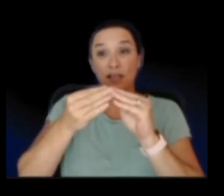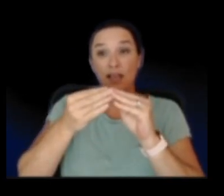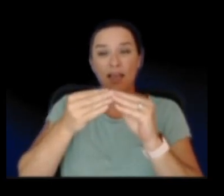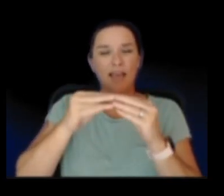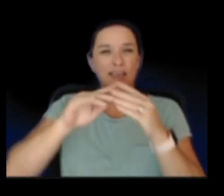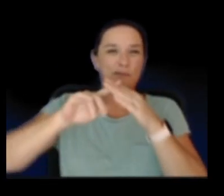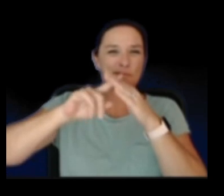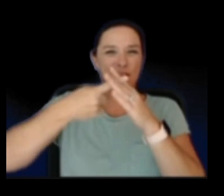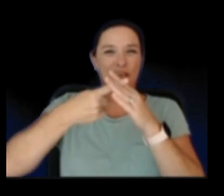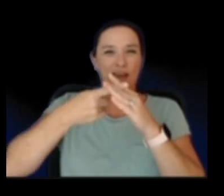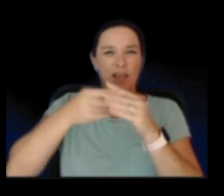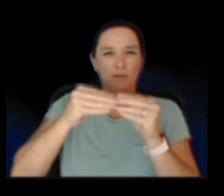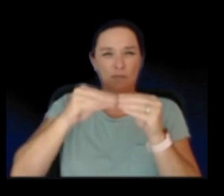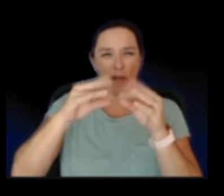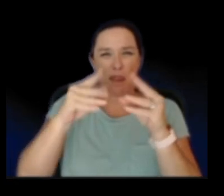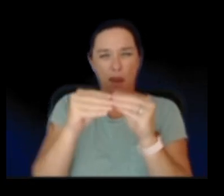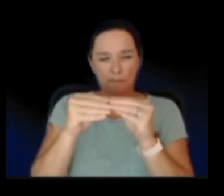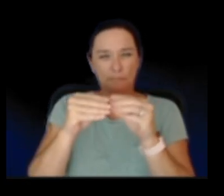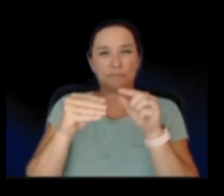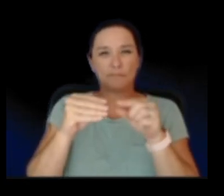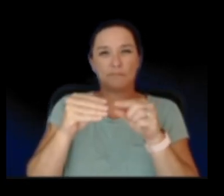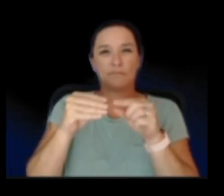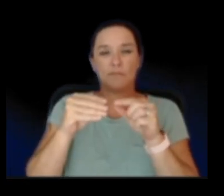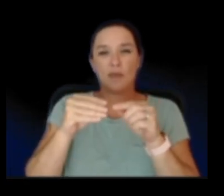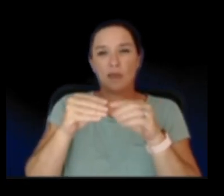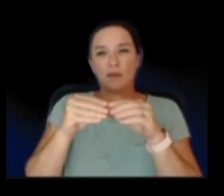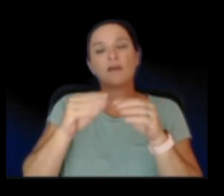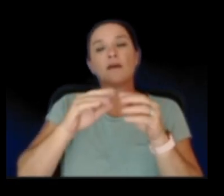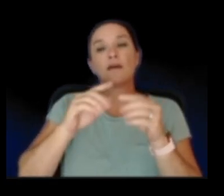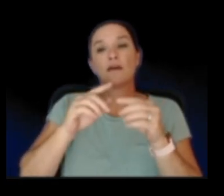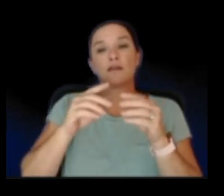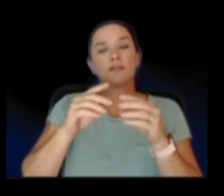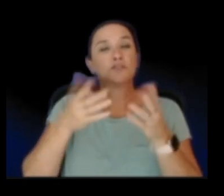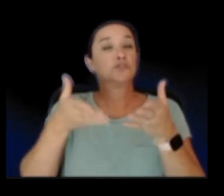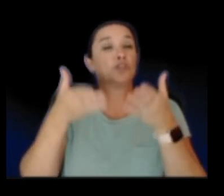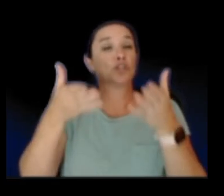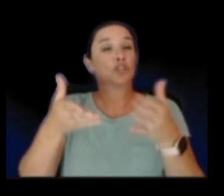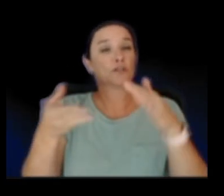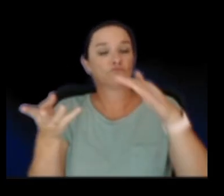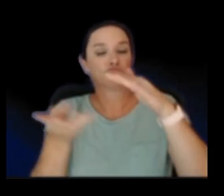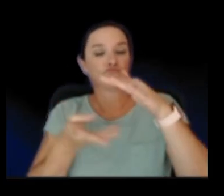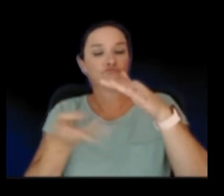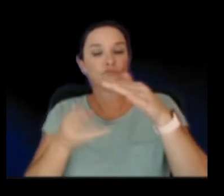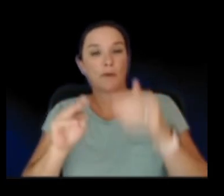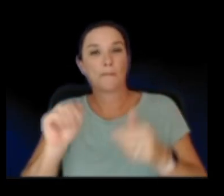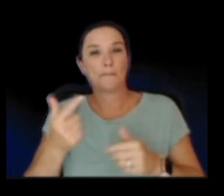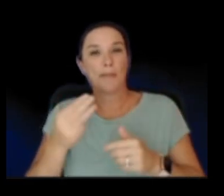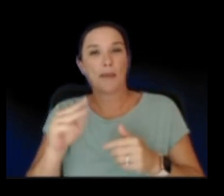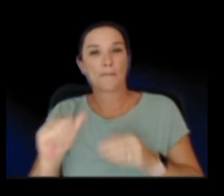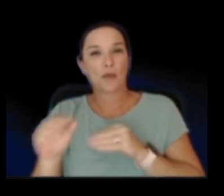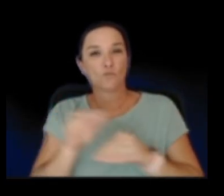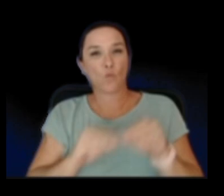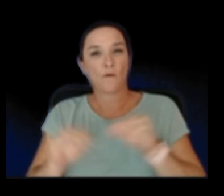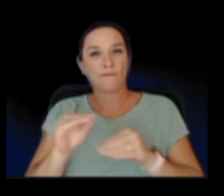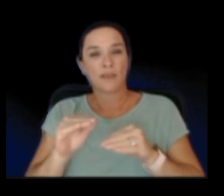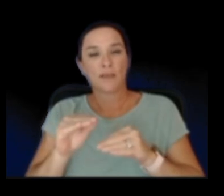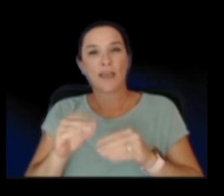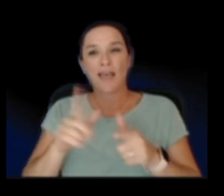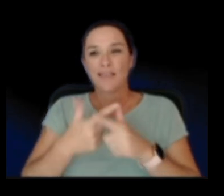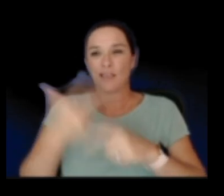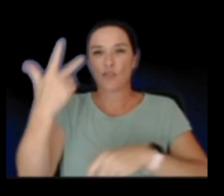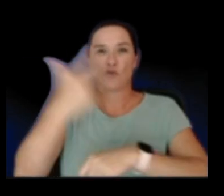flurry of deep long period events, which suggests magma moving deep into the volcano, there was a three-day quiet